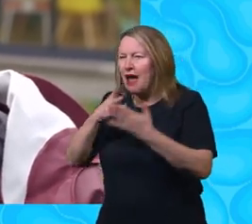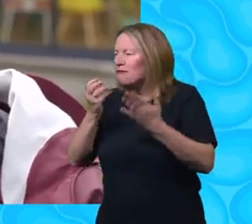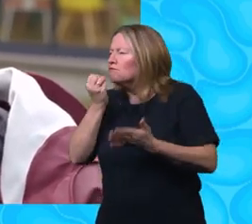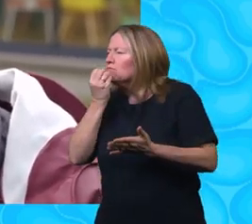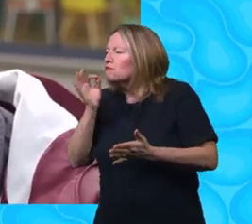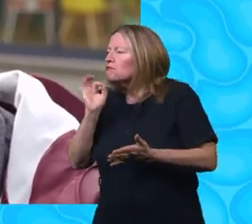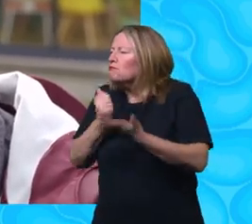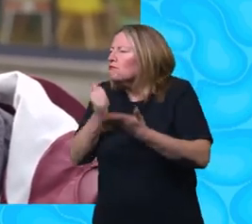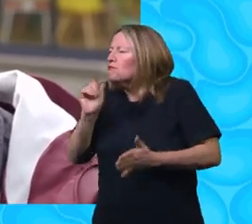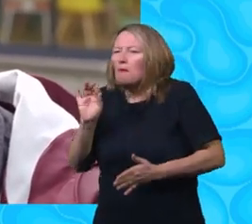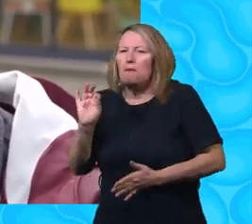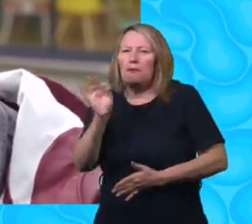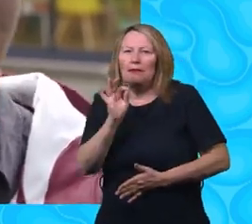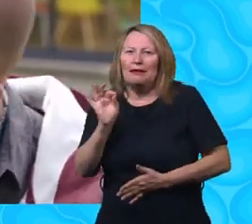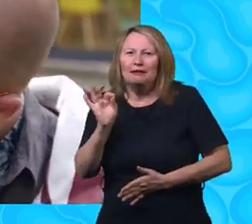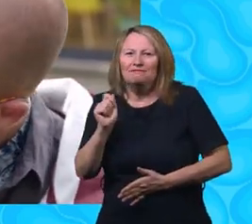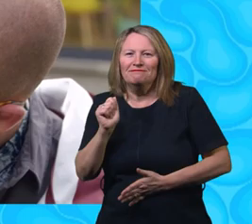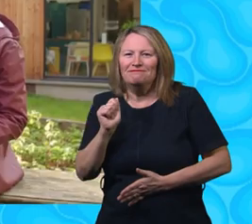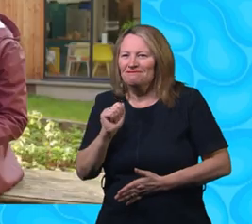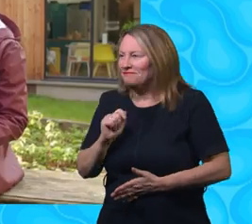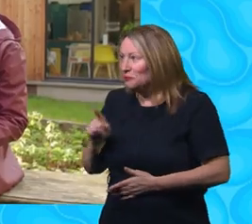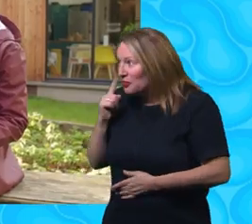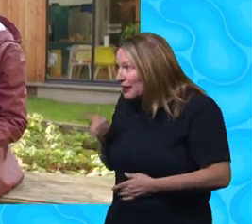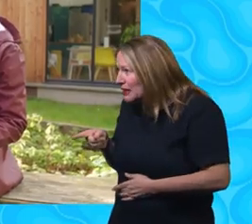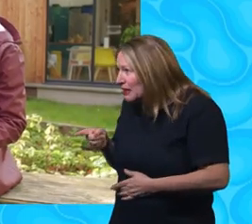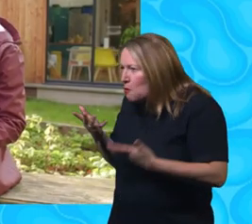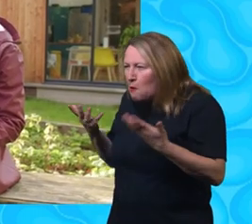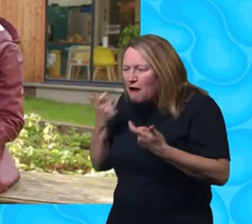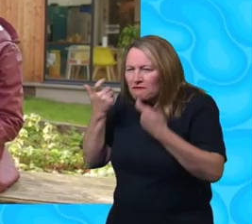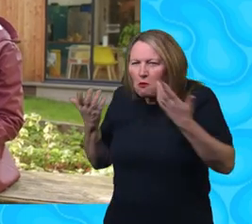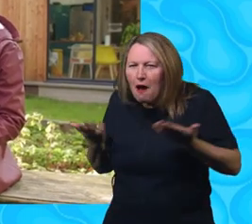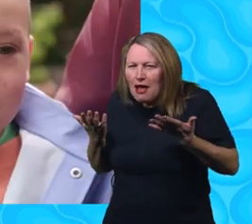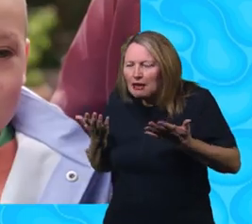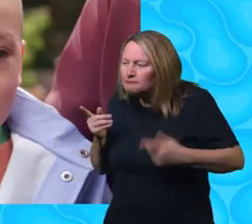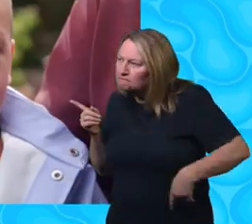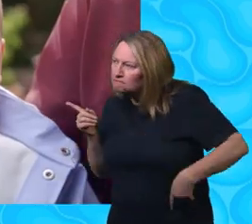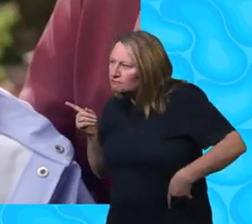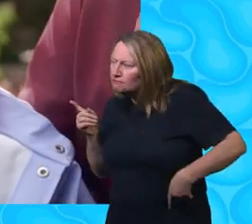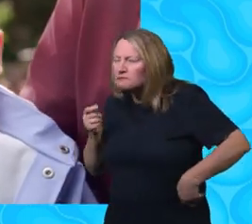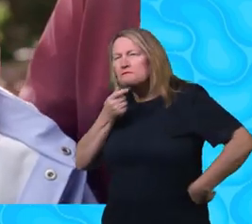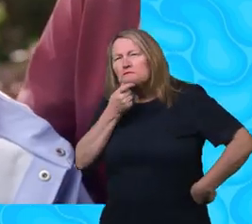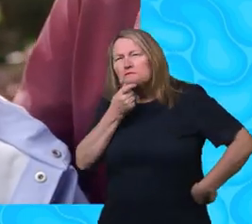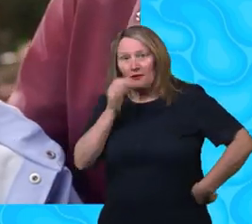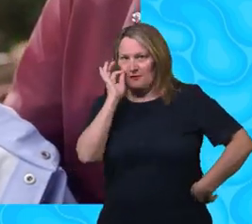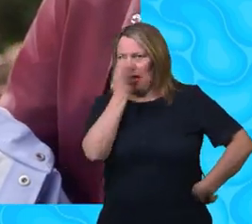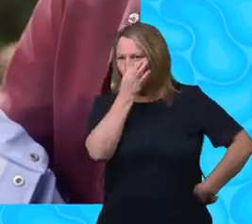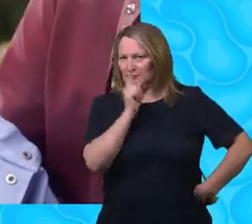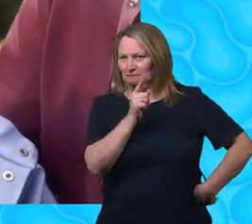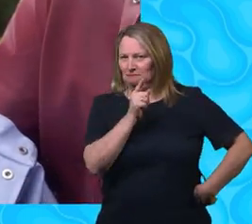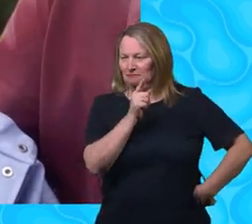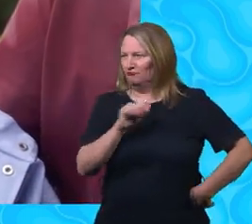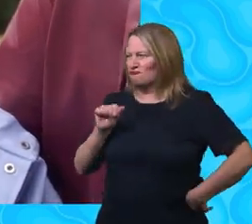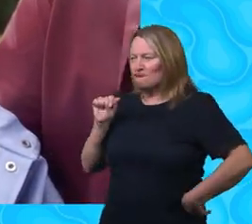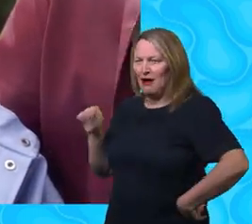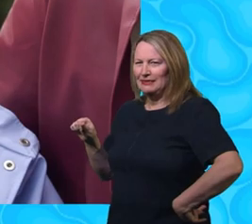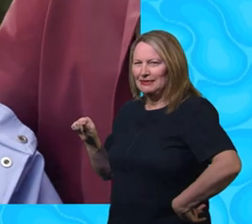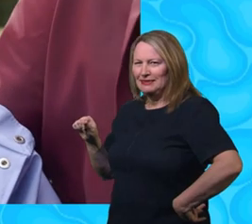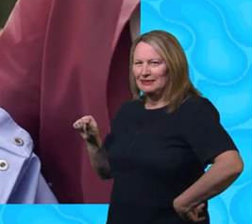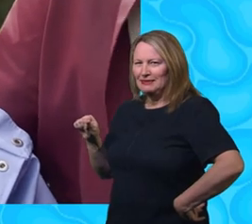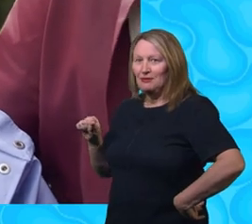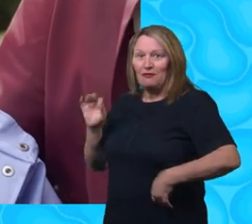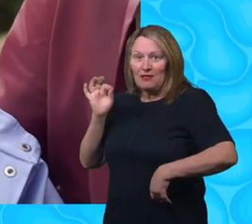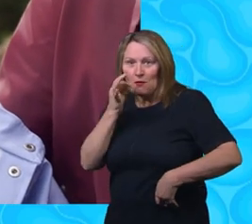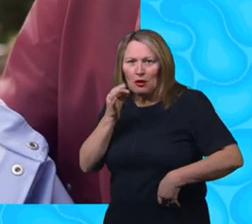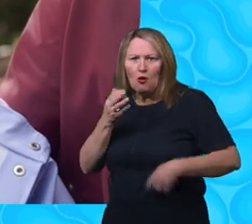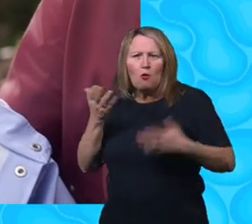if we can find some brilliant bumblebees. But where do you think is the best place to find them? The flowers. Yeah, on the flowers.